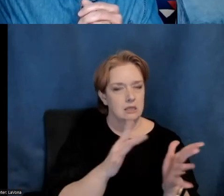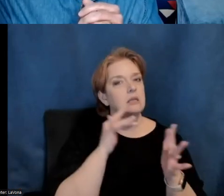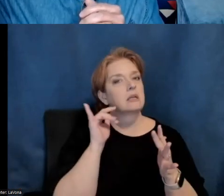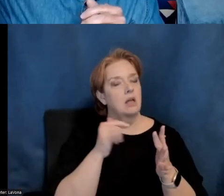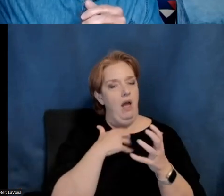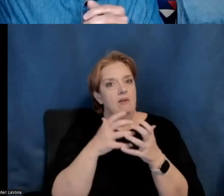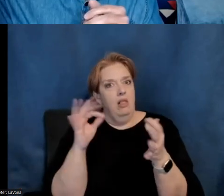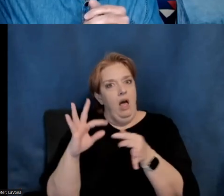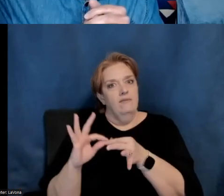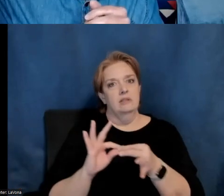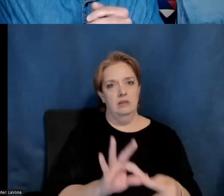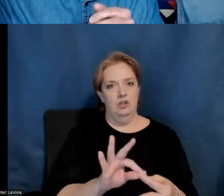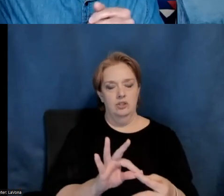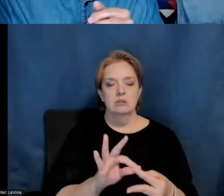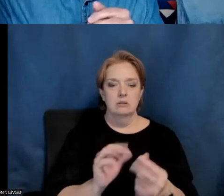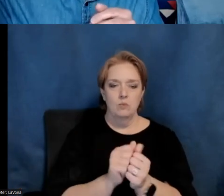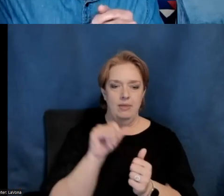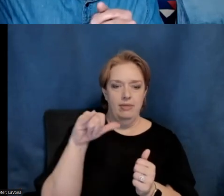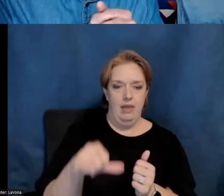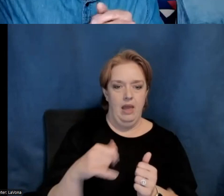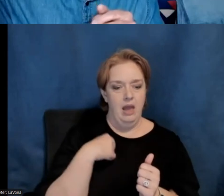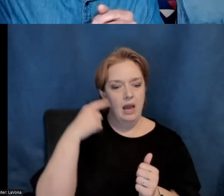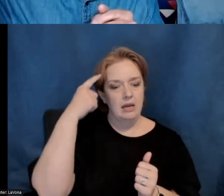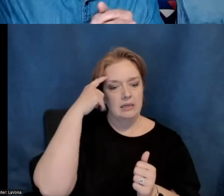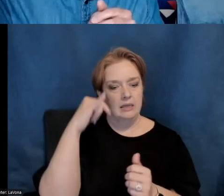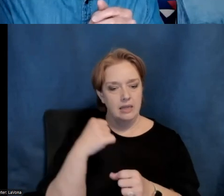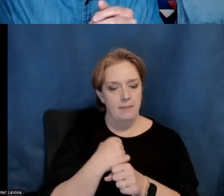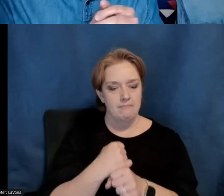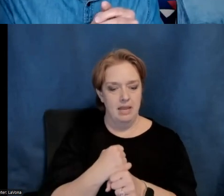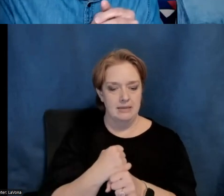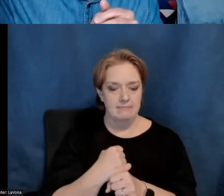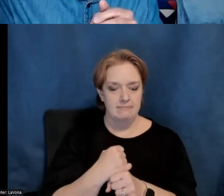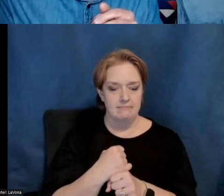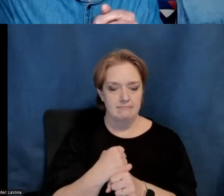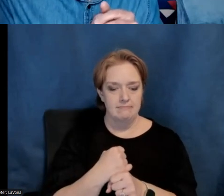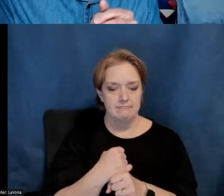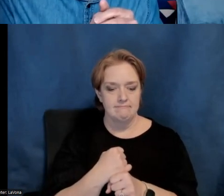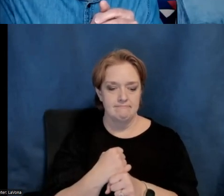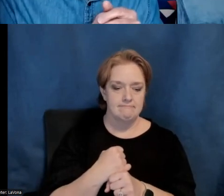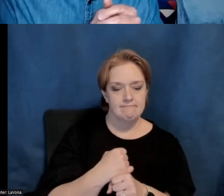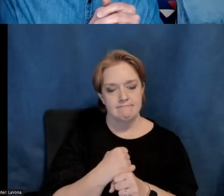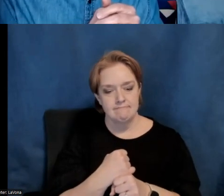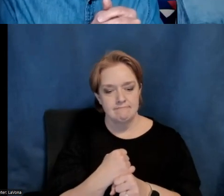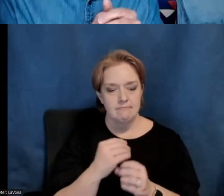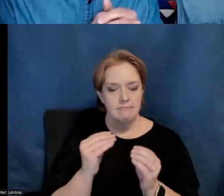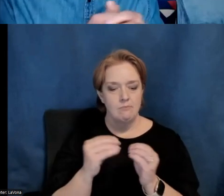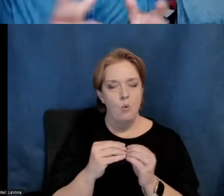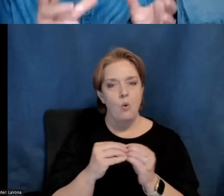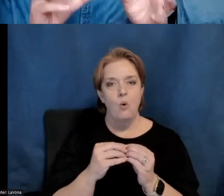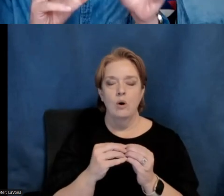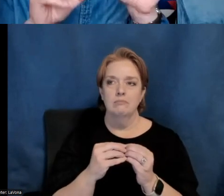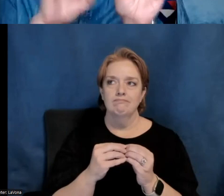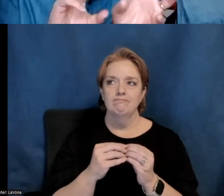connection to it, which I think, um, makes for a, uh, a richer appreciation, uh, you know, um,